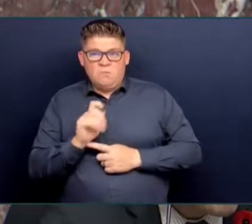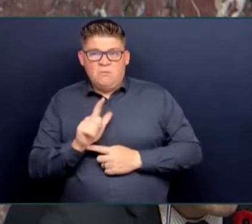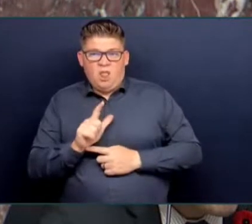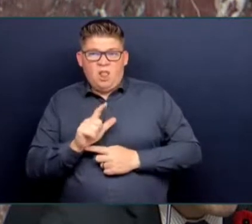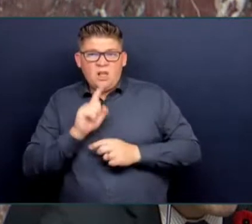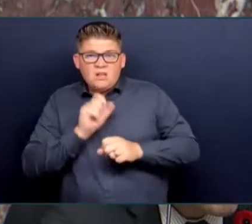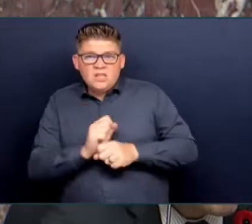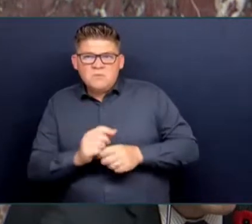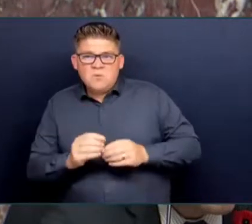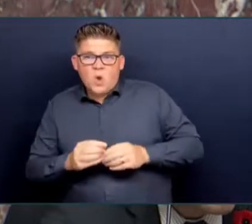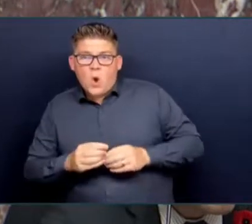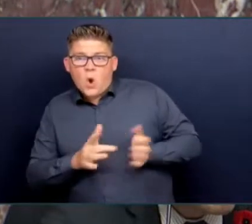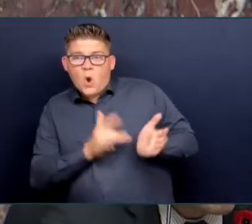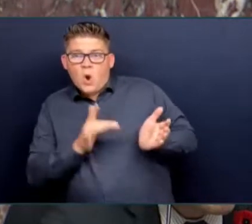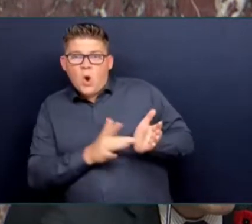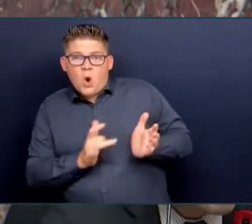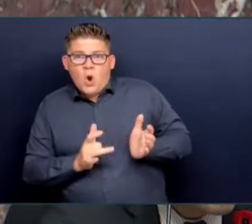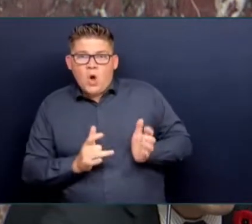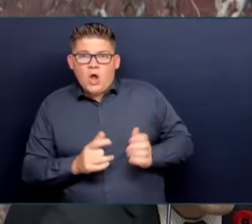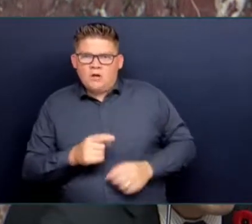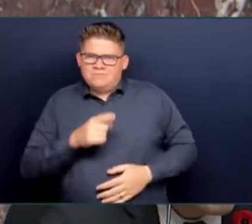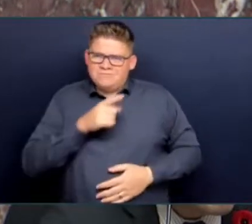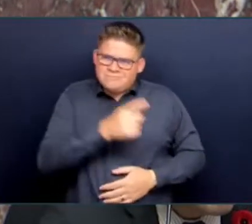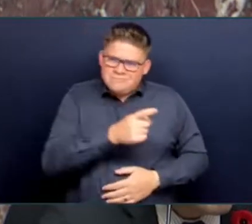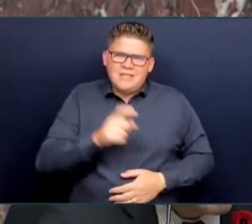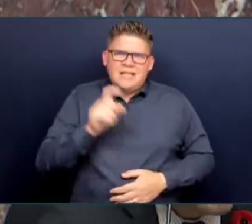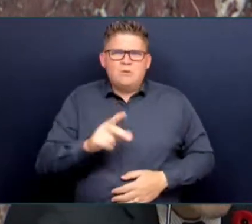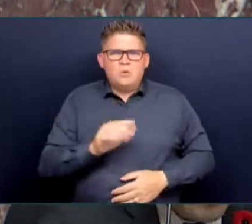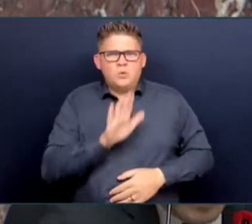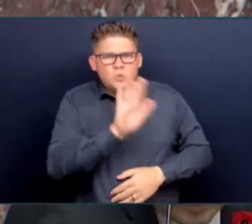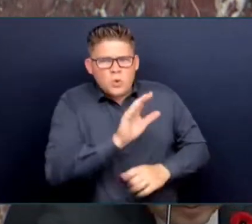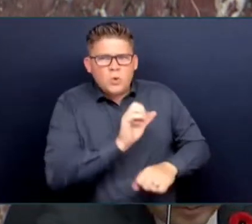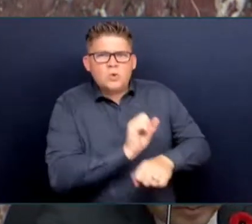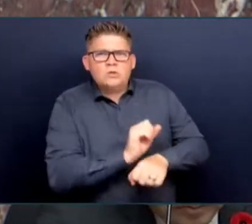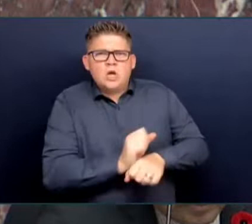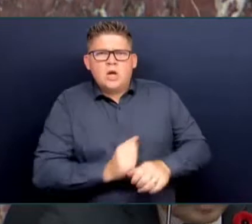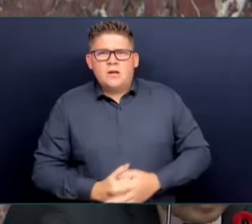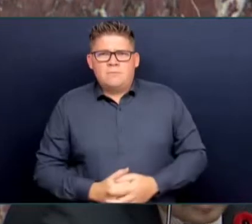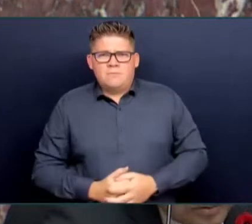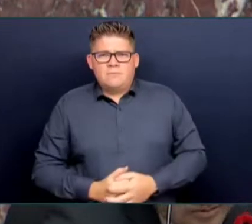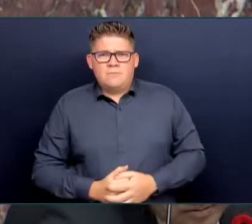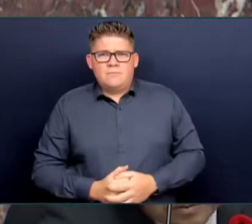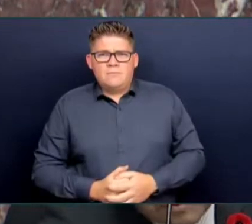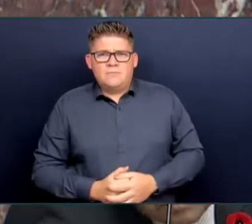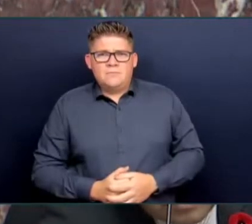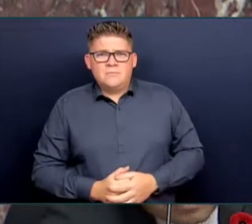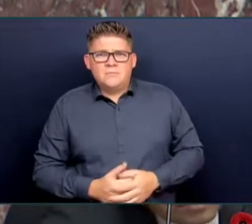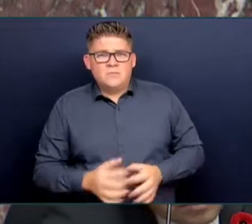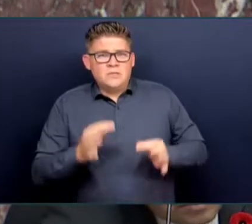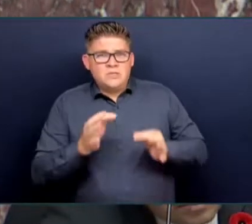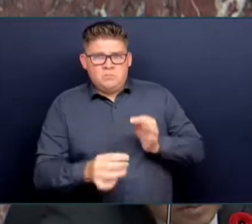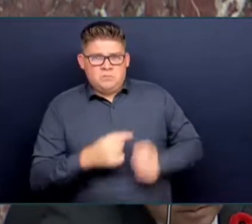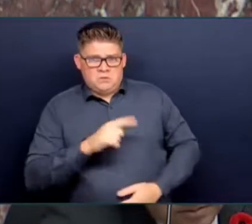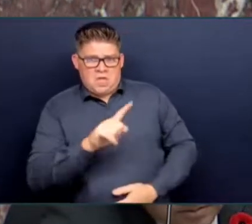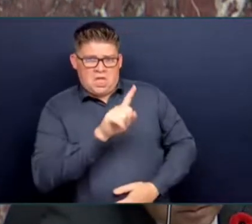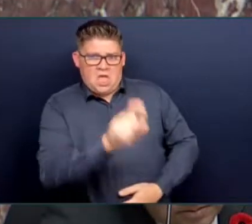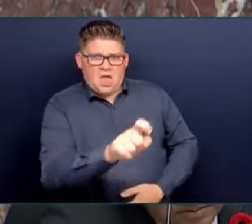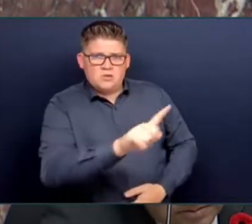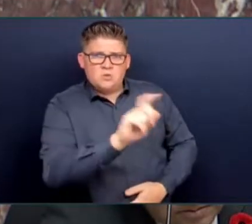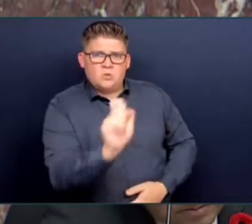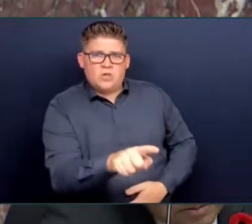question to the Attorney General. When will violent criminals, who are causing havoc, start to feel